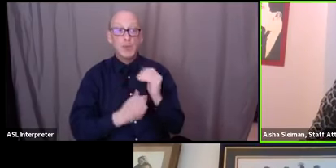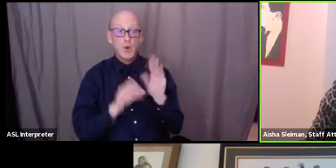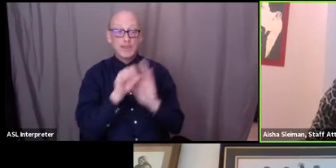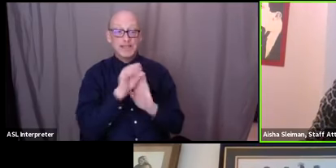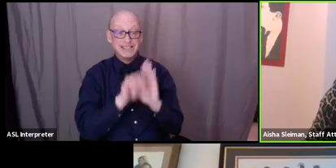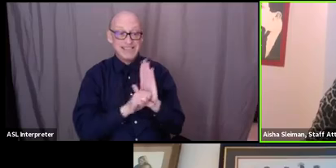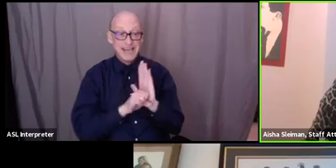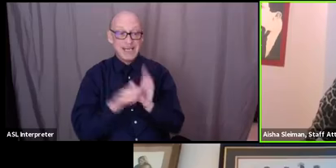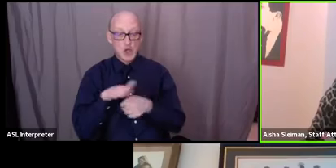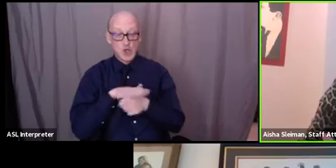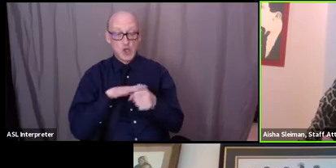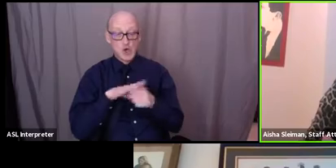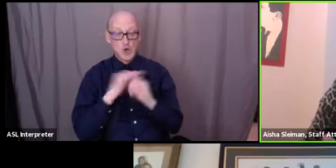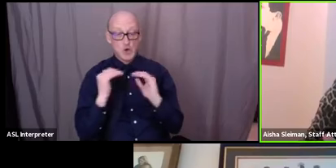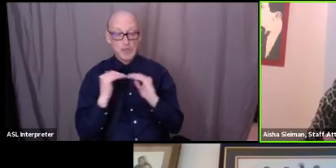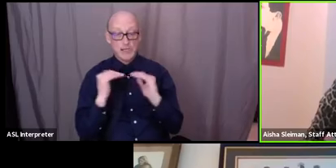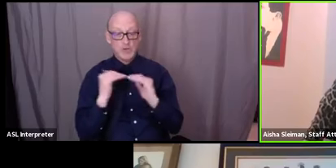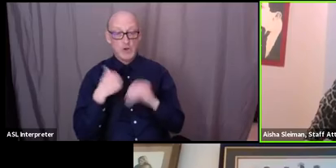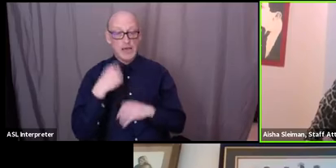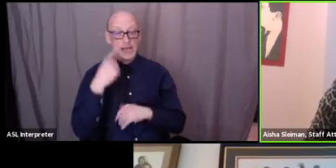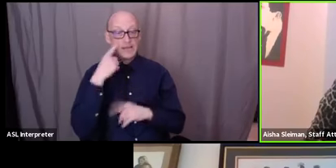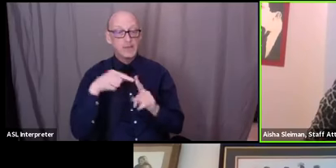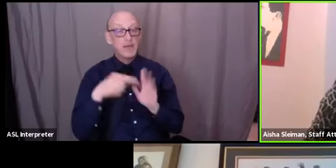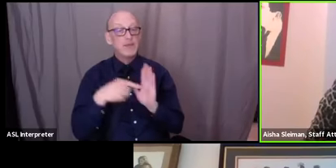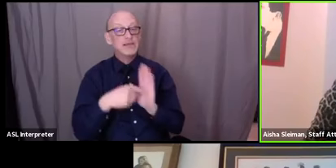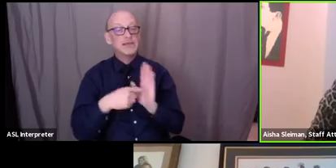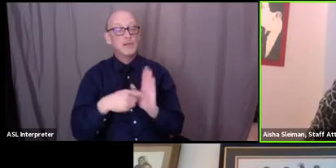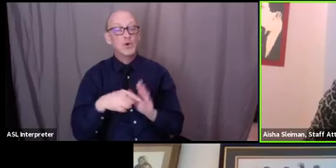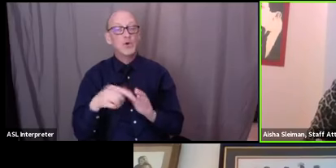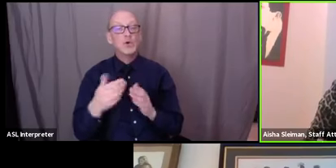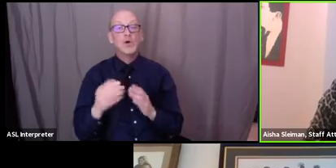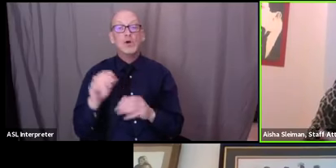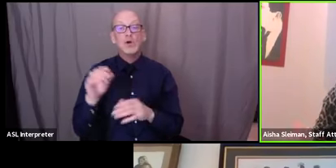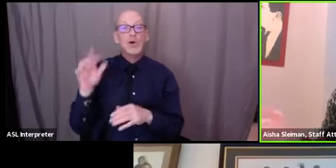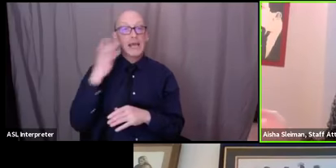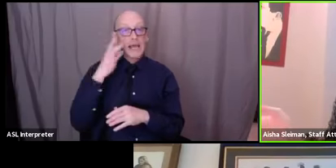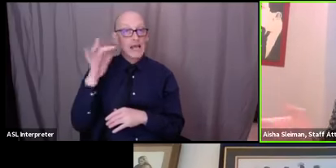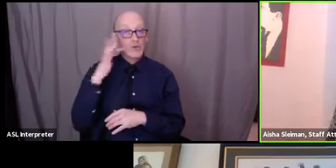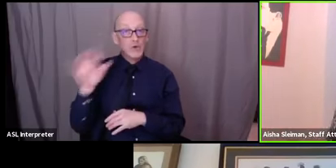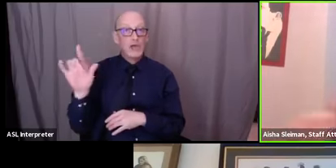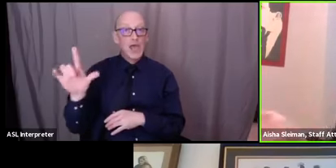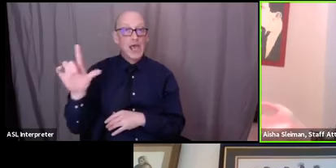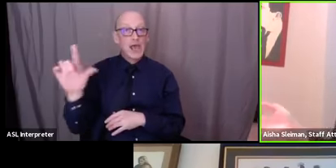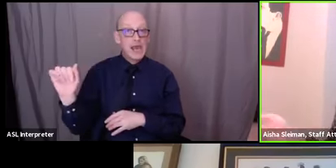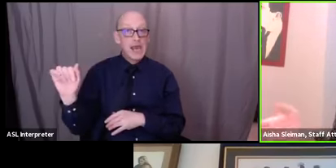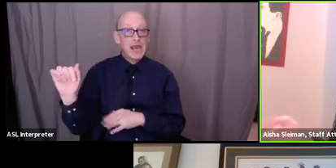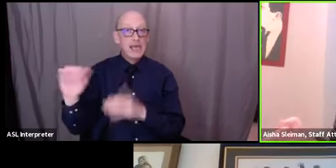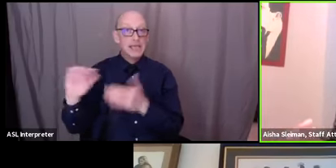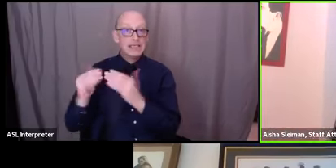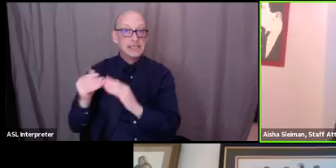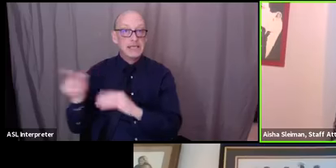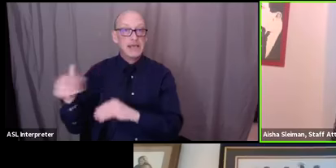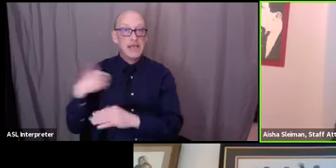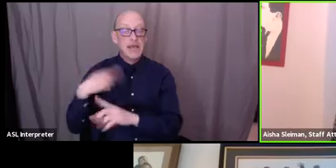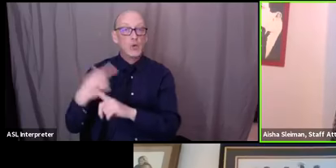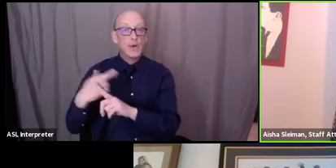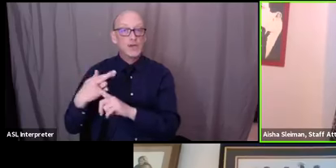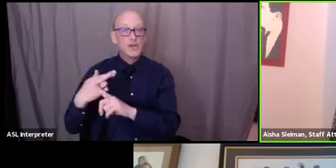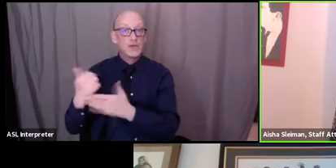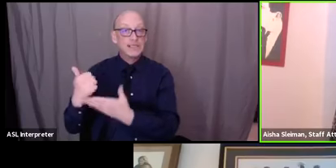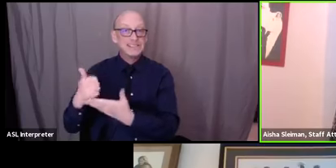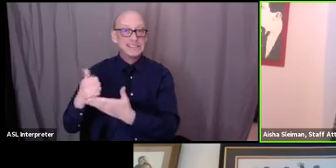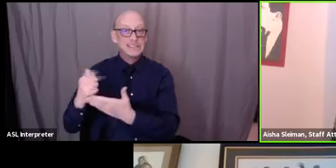level right so i think of the example of um in los angeles they created a a rental assistance program but also